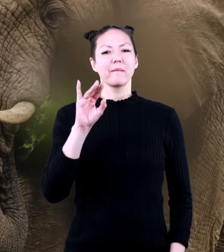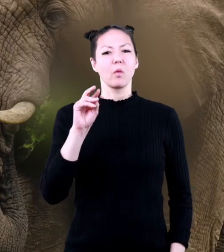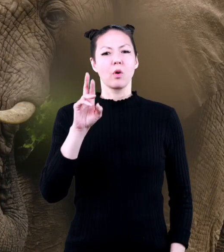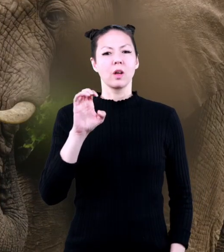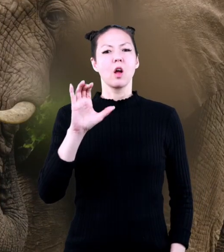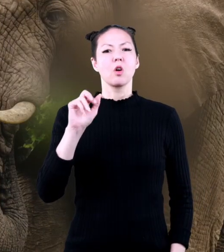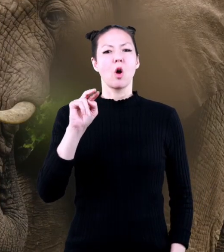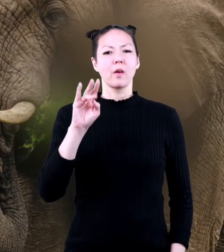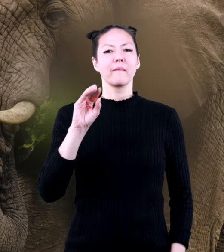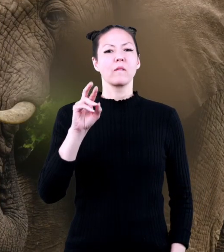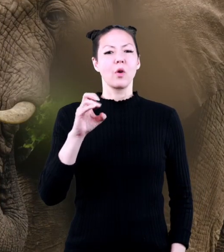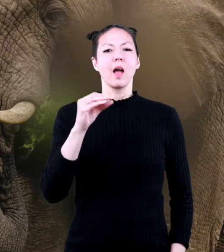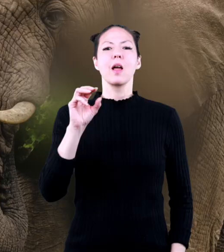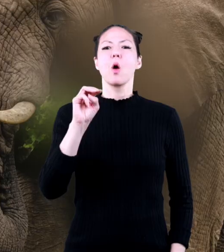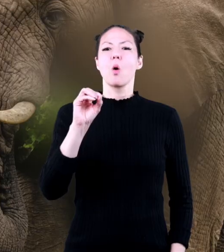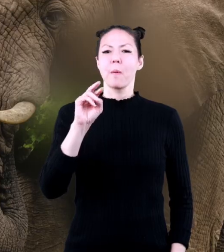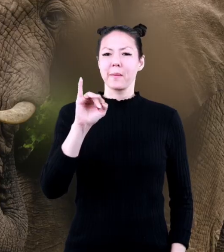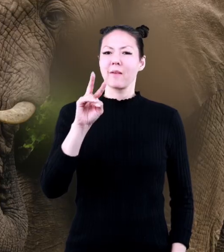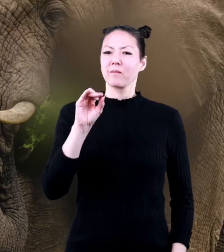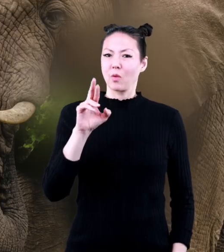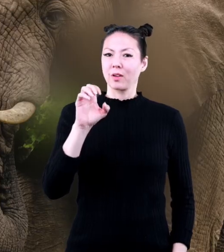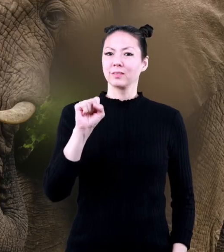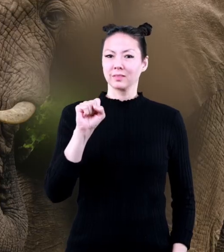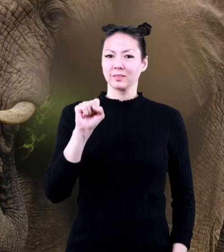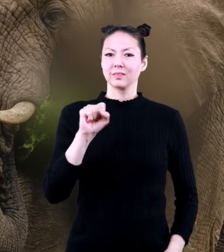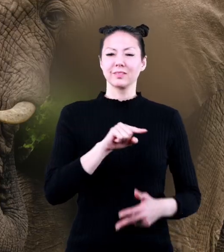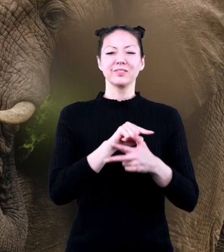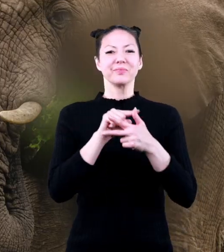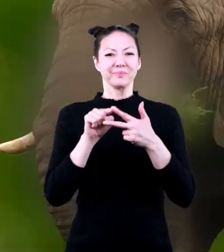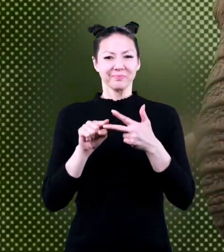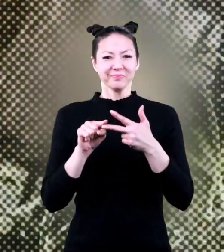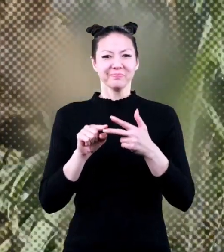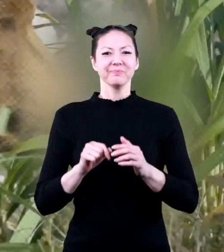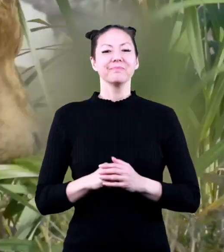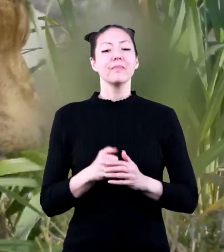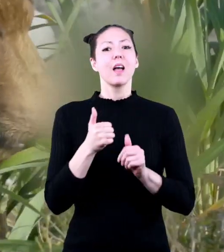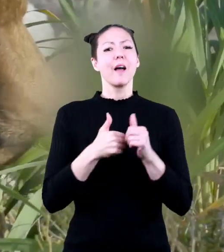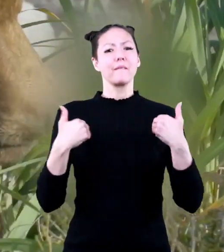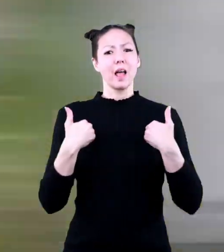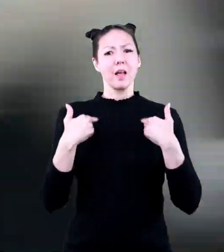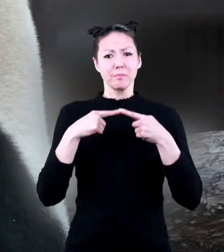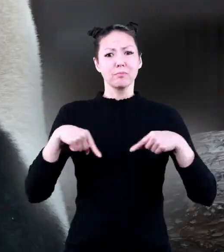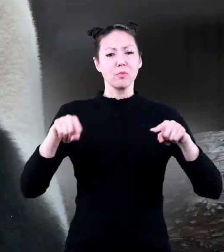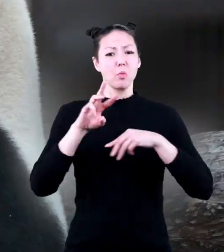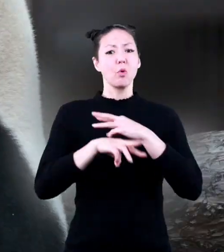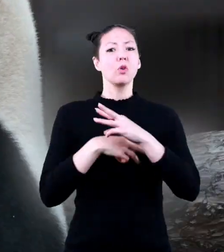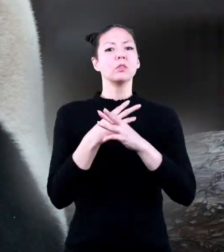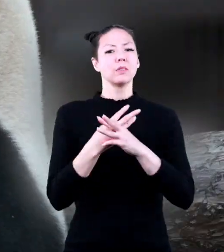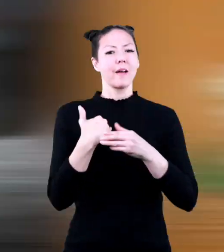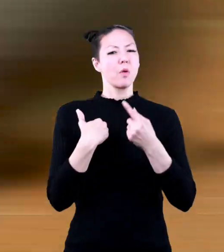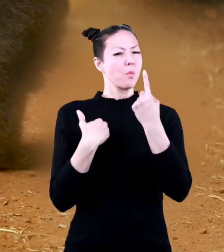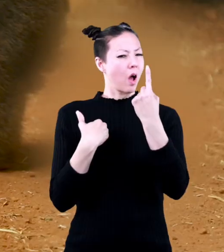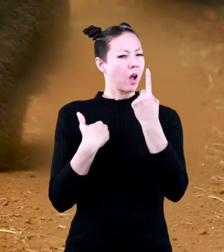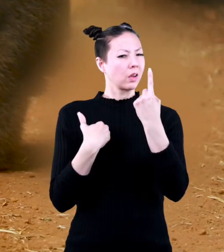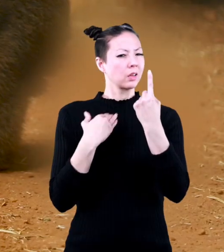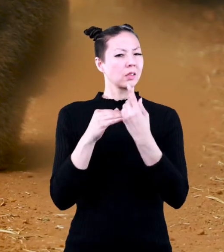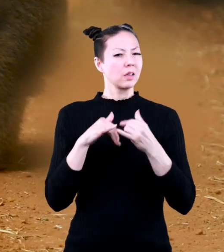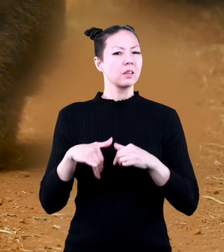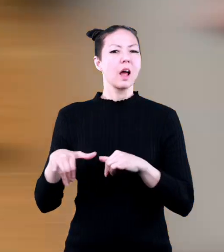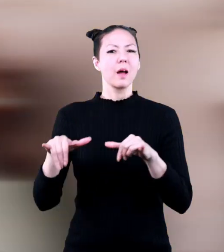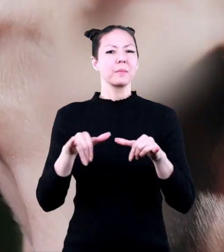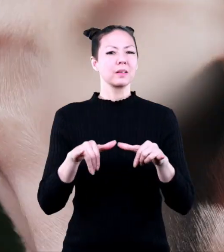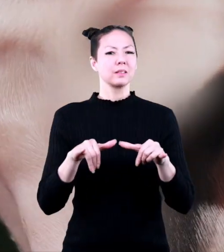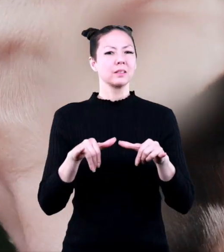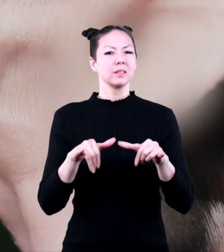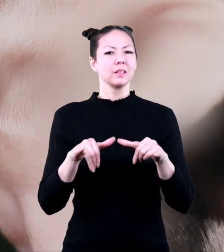Herbivores, Carnivores, and Omnivores Every animal in the world has at least one